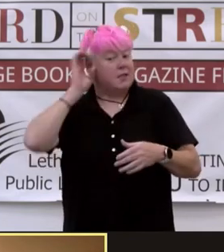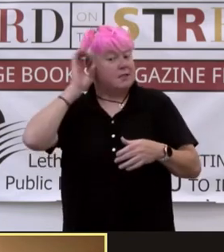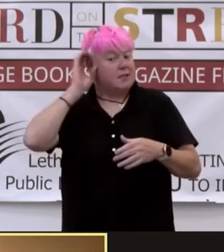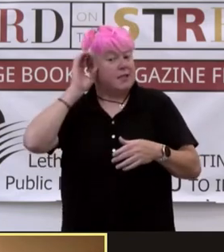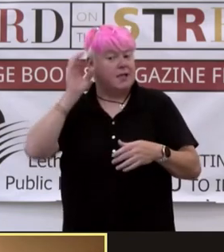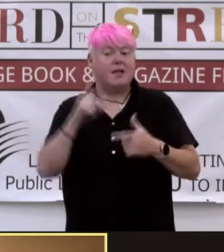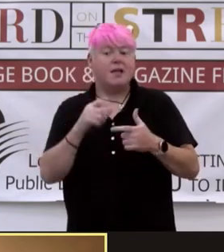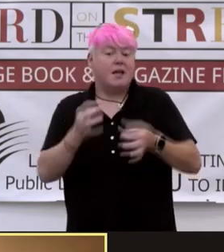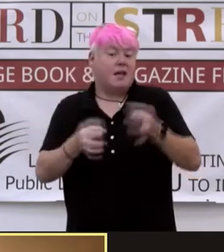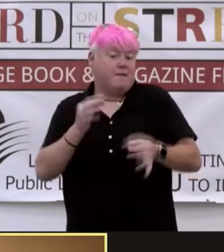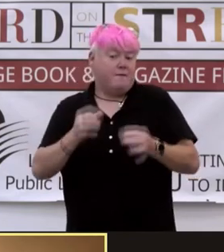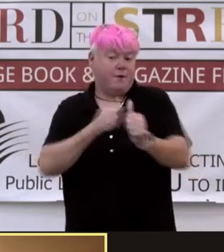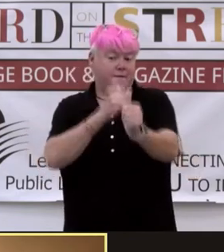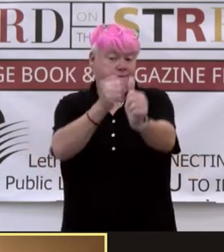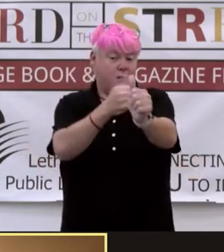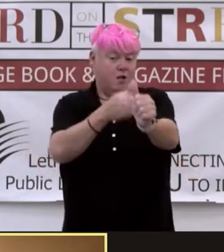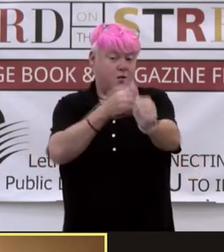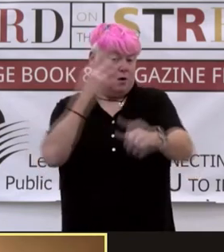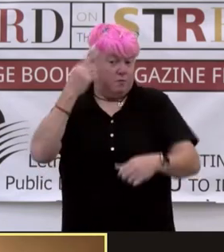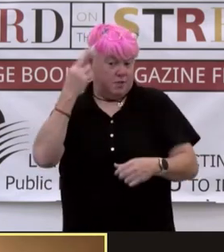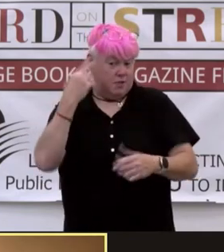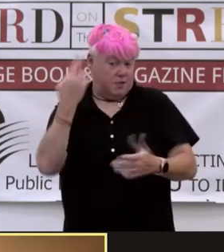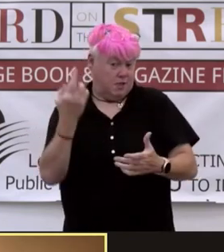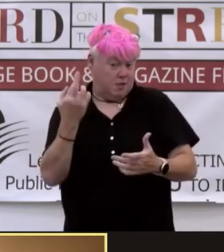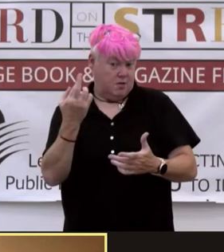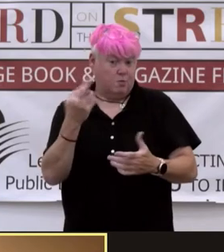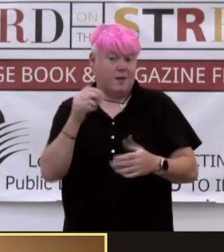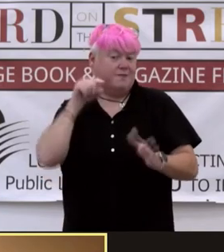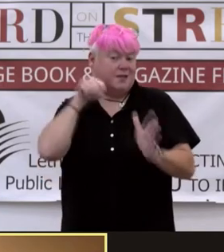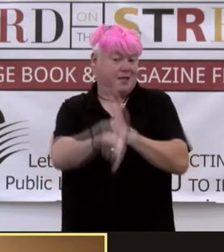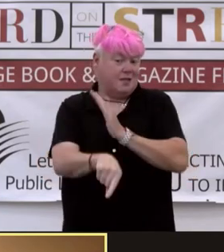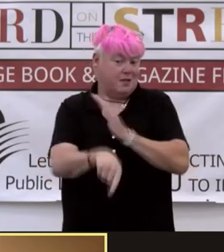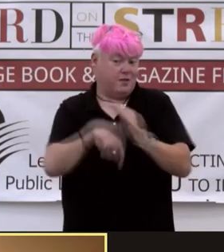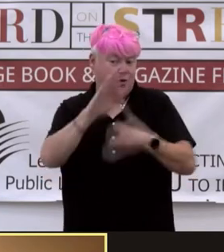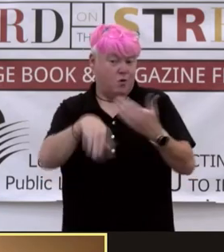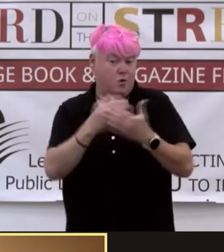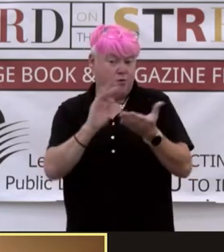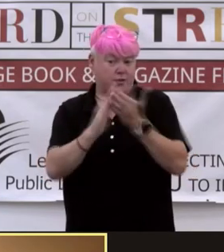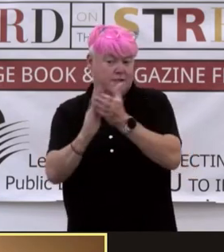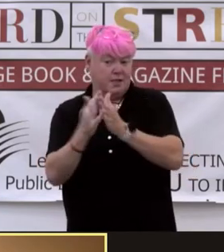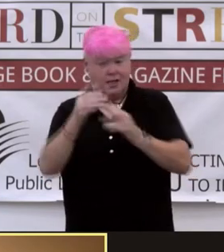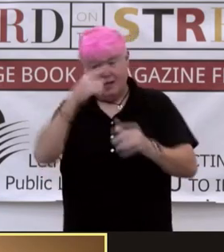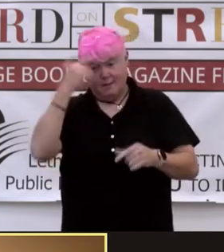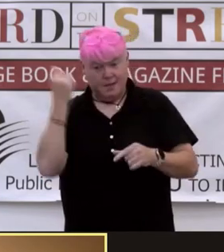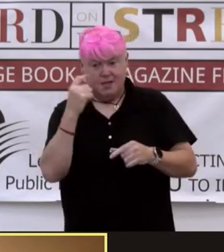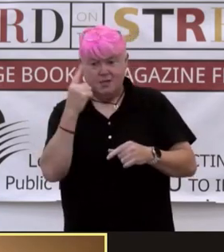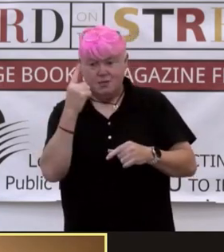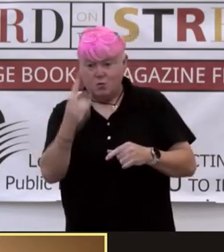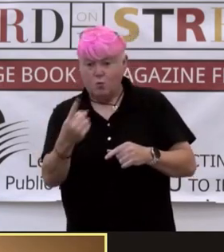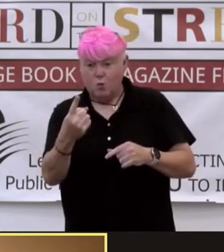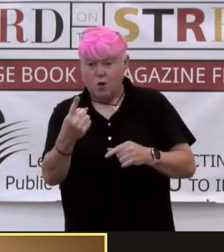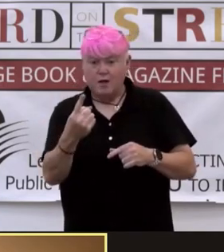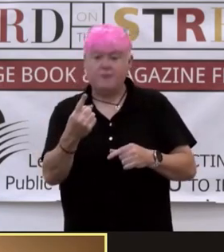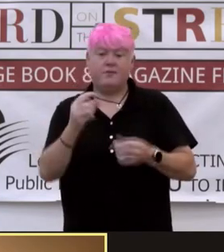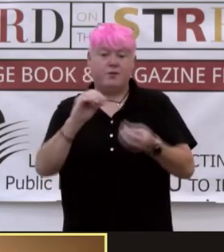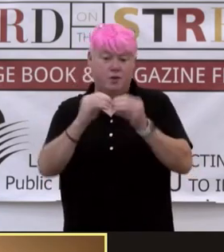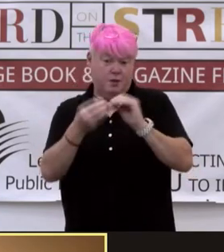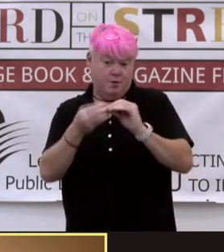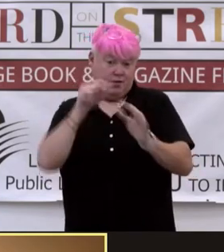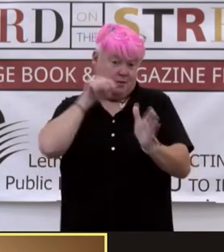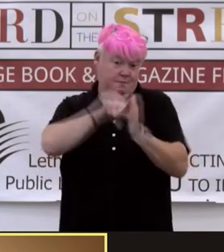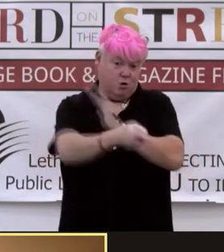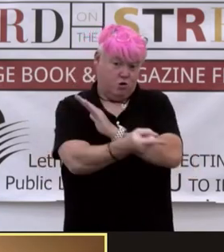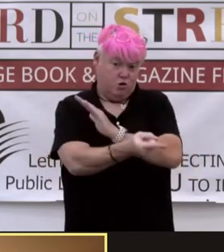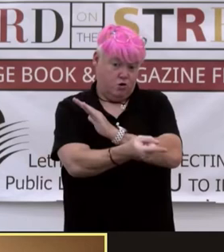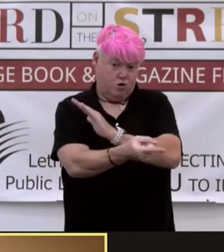follow Arav's reasoning, we would have to execute an entire city just because one among their number is a murderer. Does that sound right